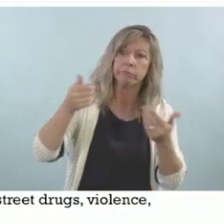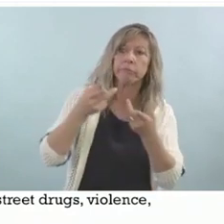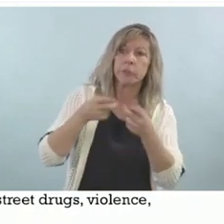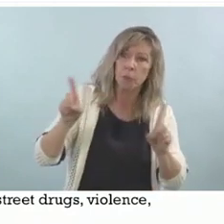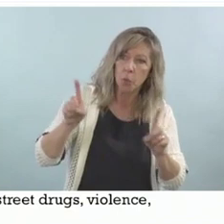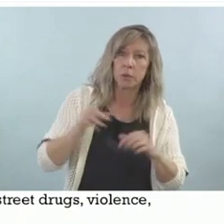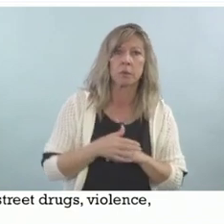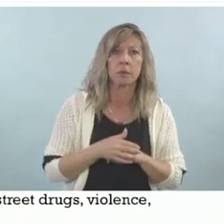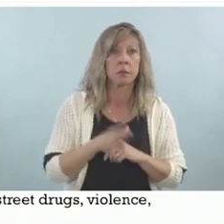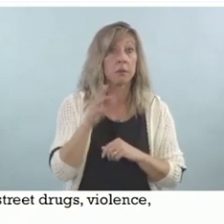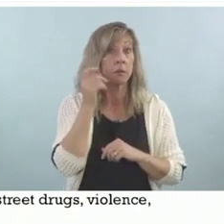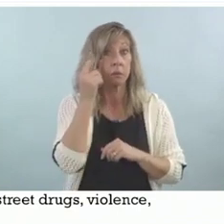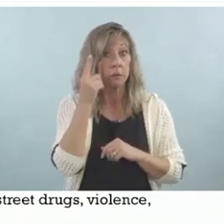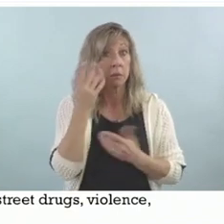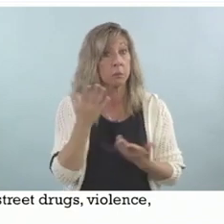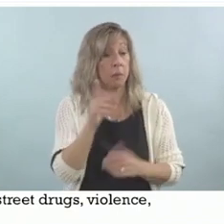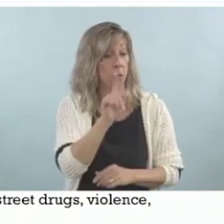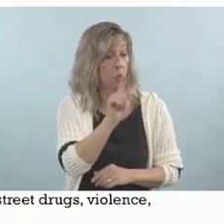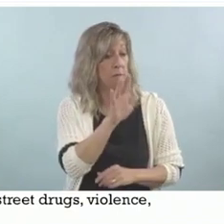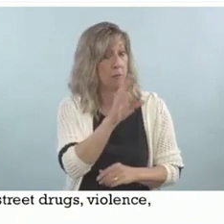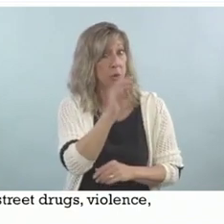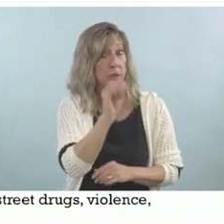four, were exposed to at least two.